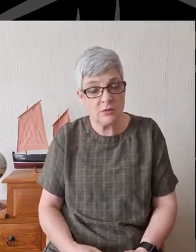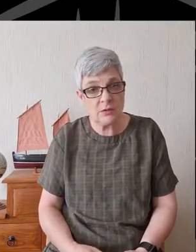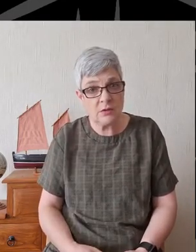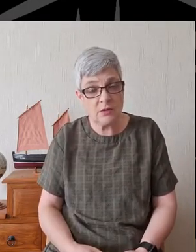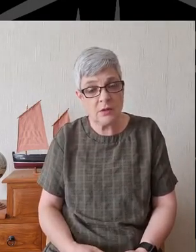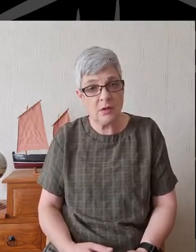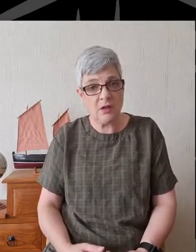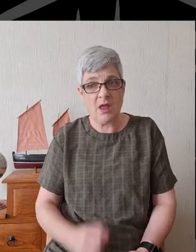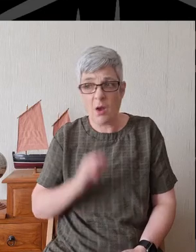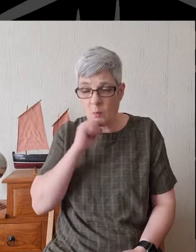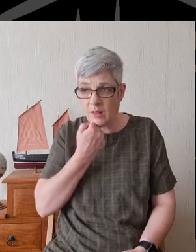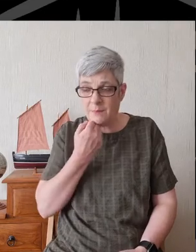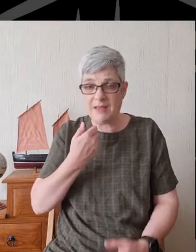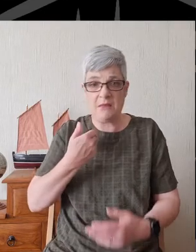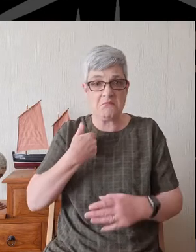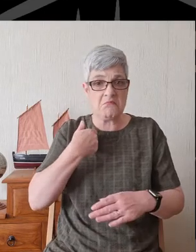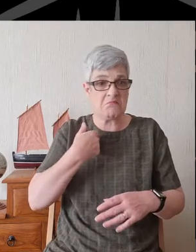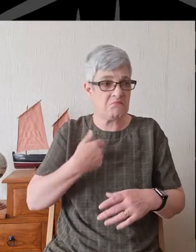that's going to drive me away.